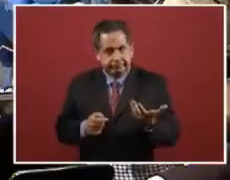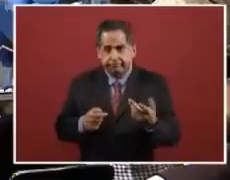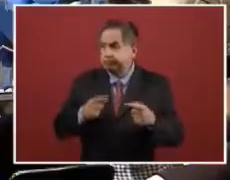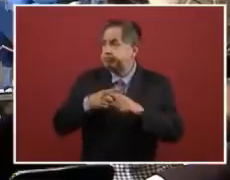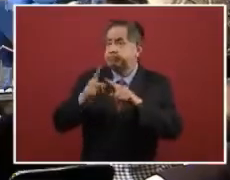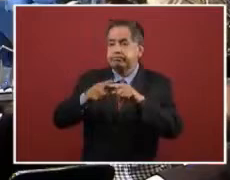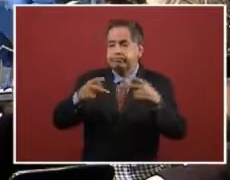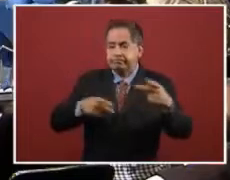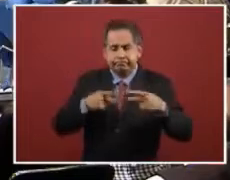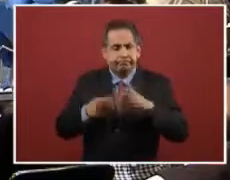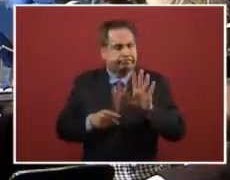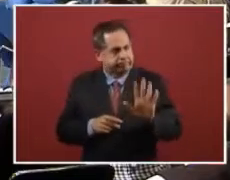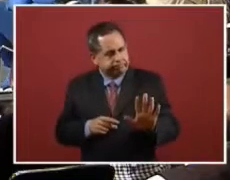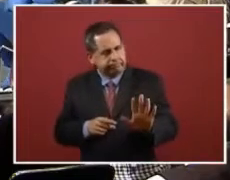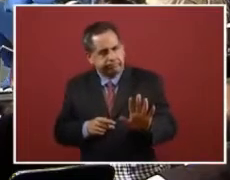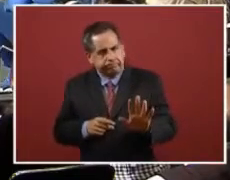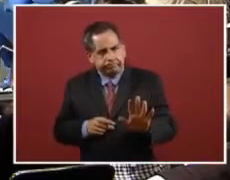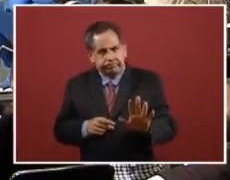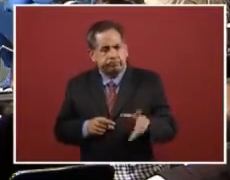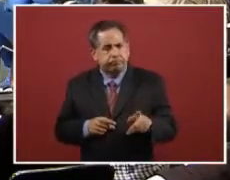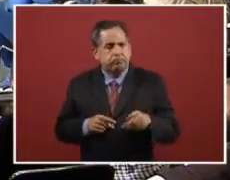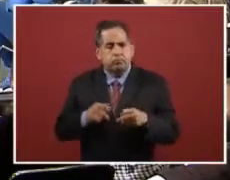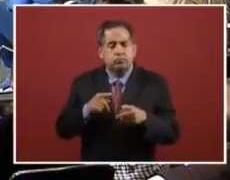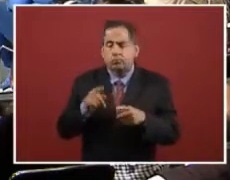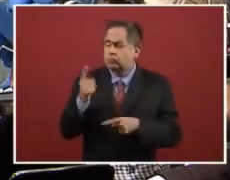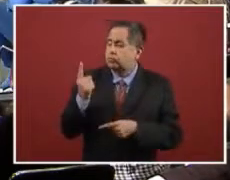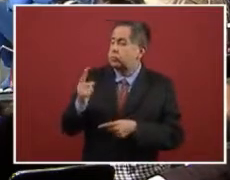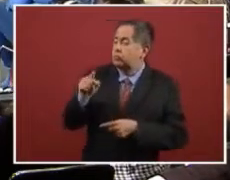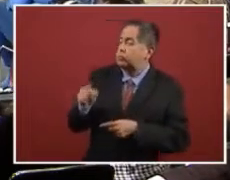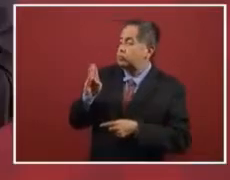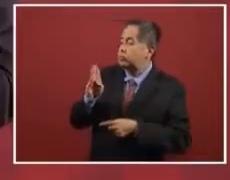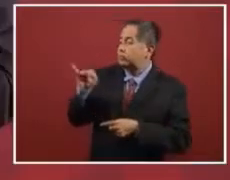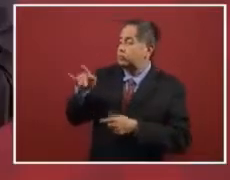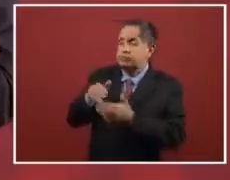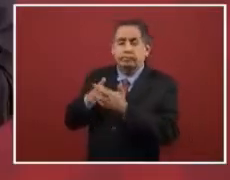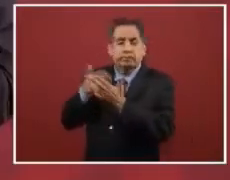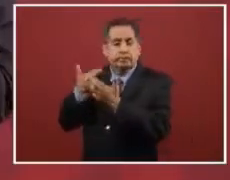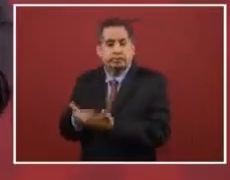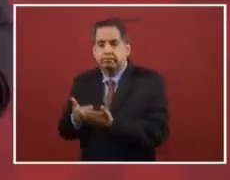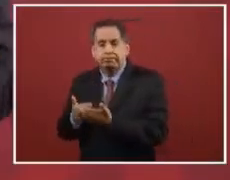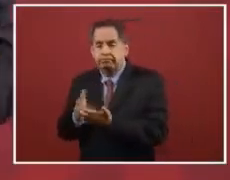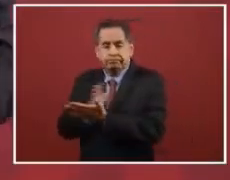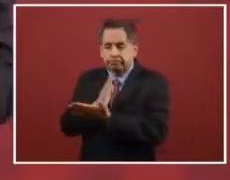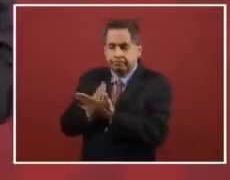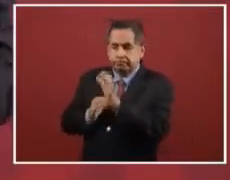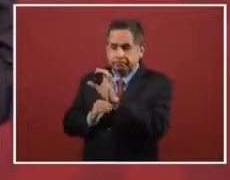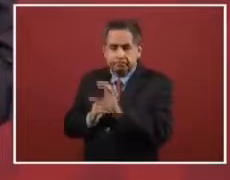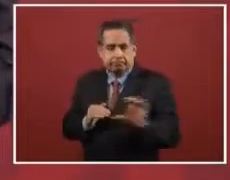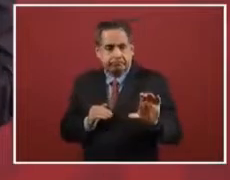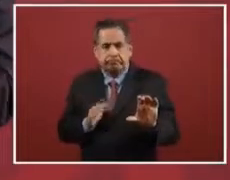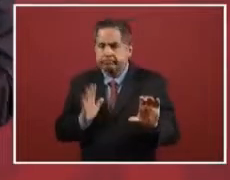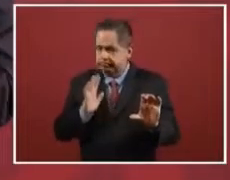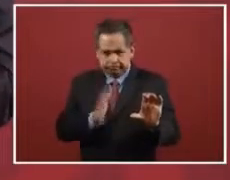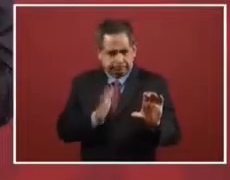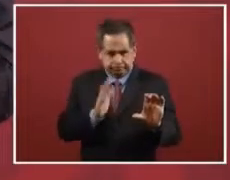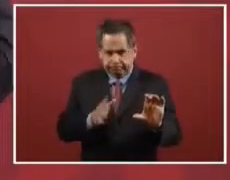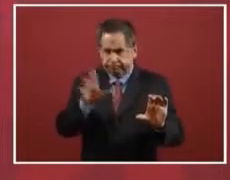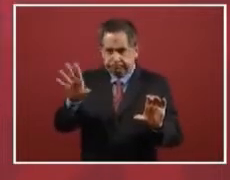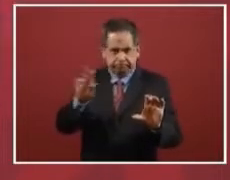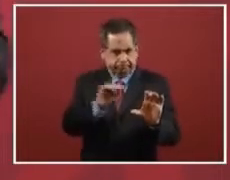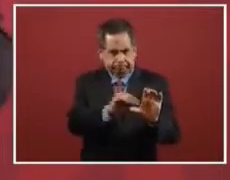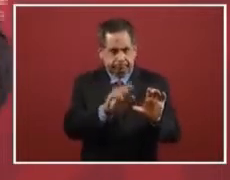por allá. Esos no están en los 1.1 millones, el 18%. Es decir, ya es el resultado. Eso ya está